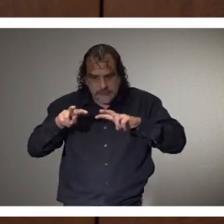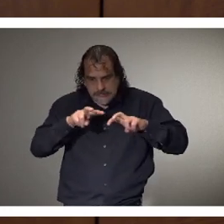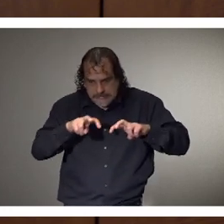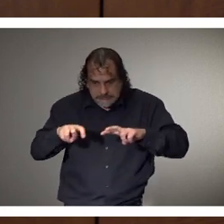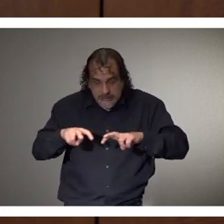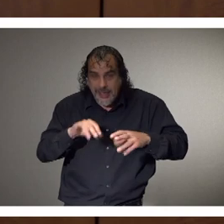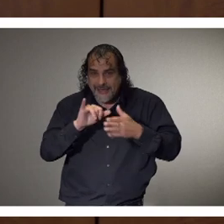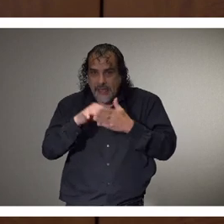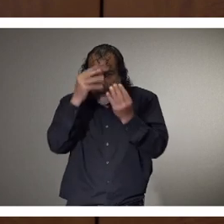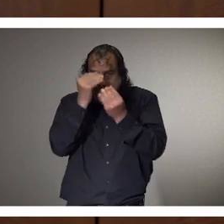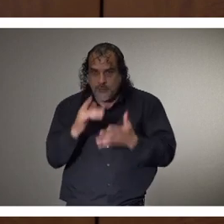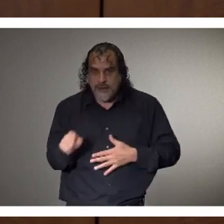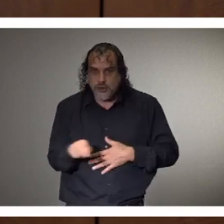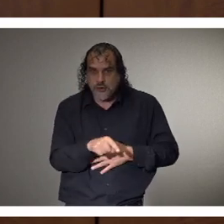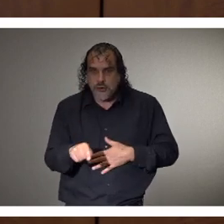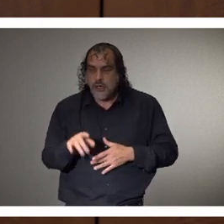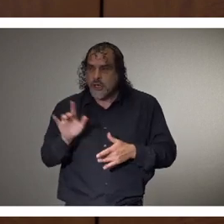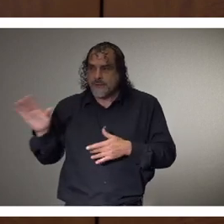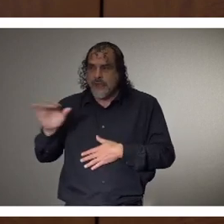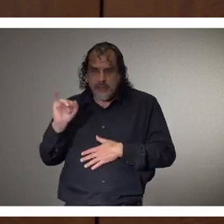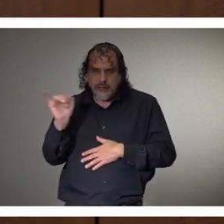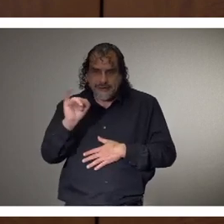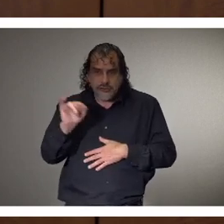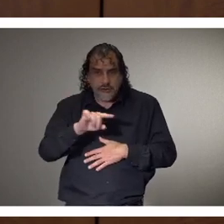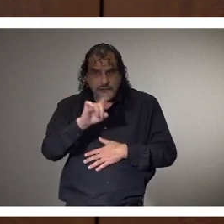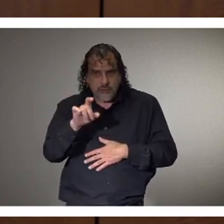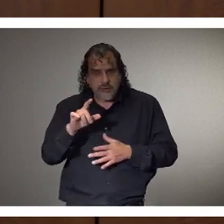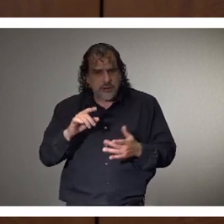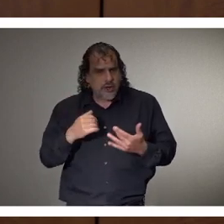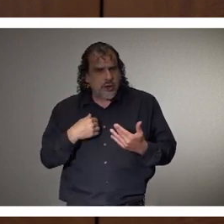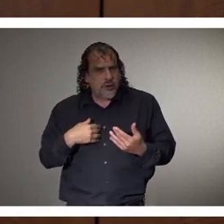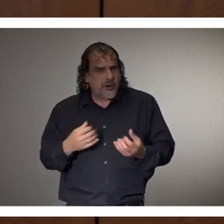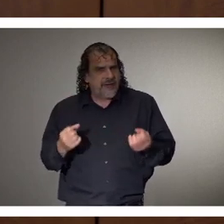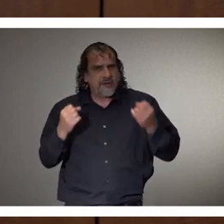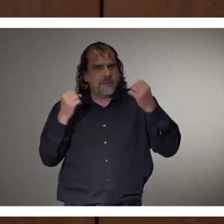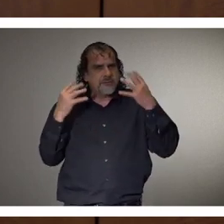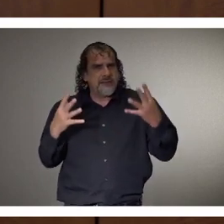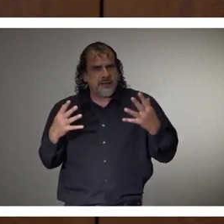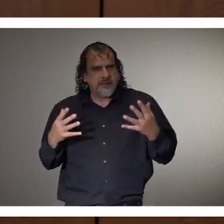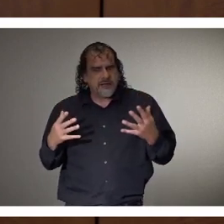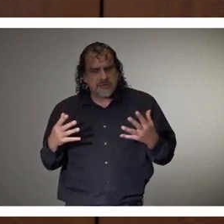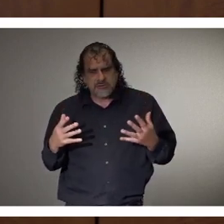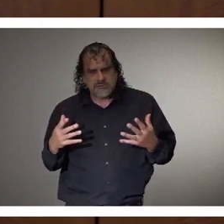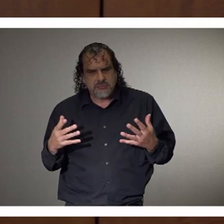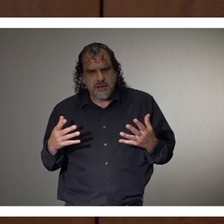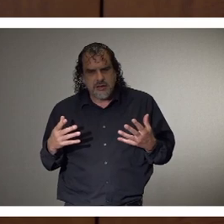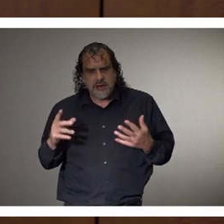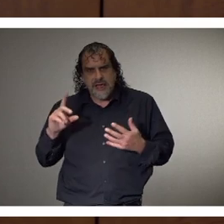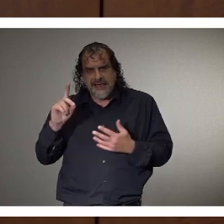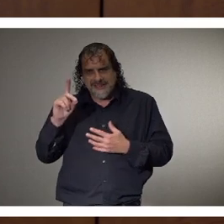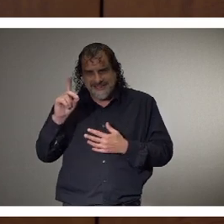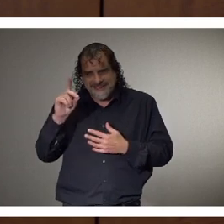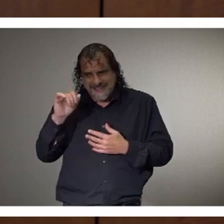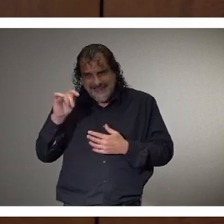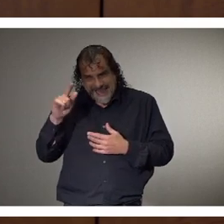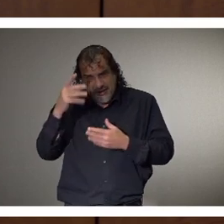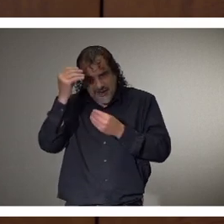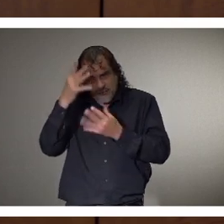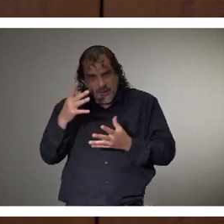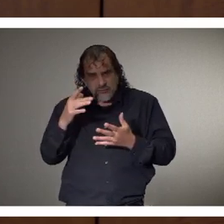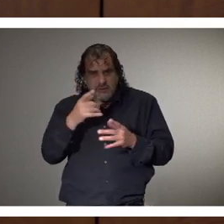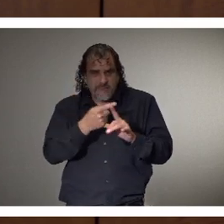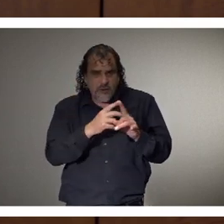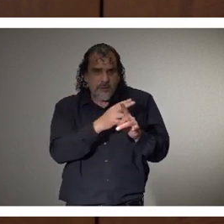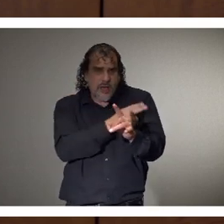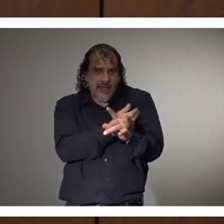Going back to the insurance question, certainly, you know, we have multiple data sources where we'll be able to tell, especially from hospitalized